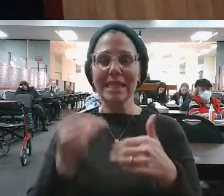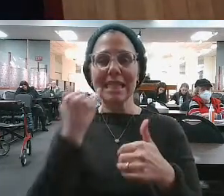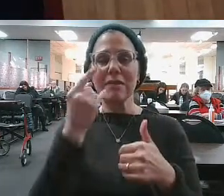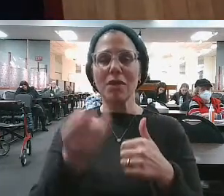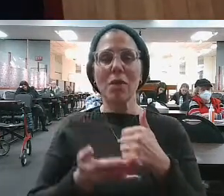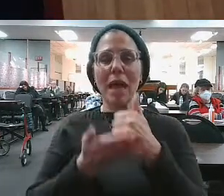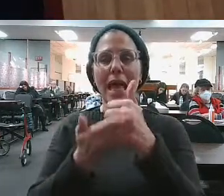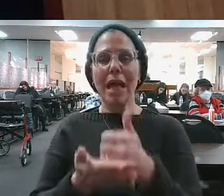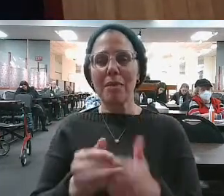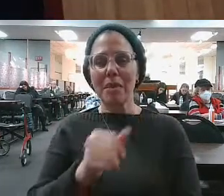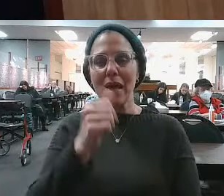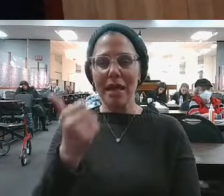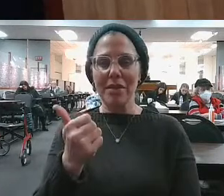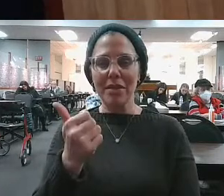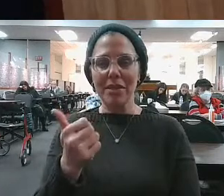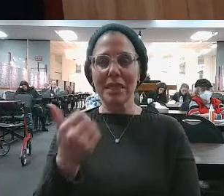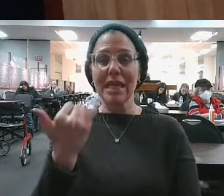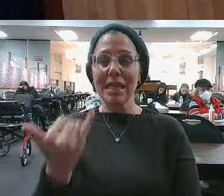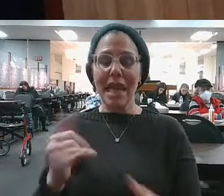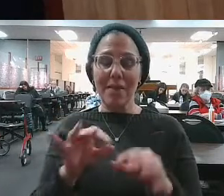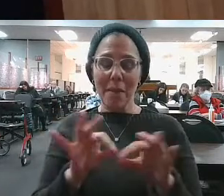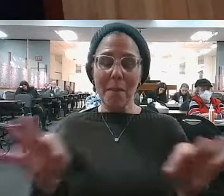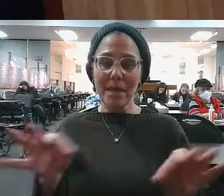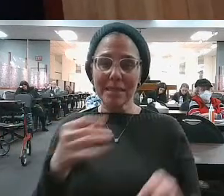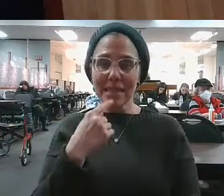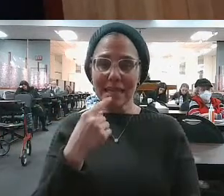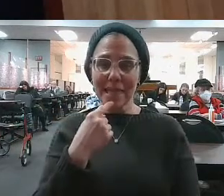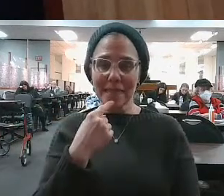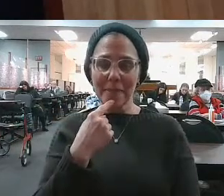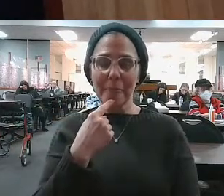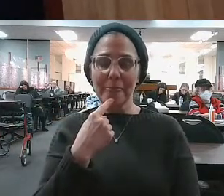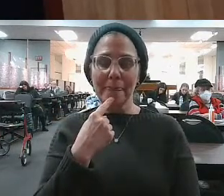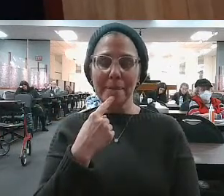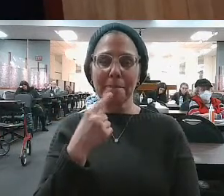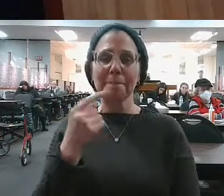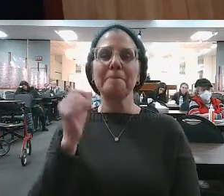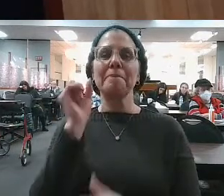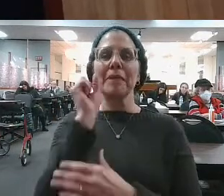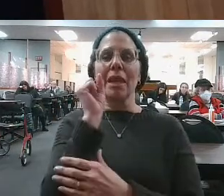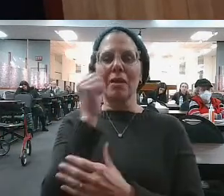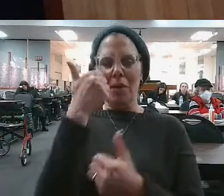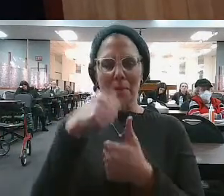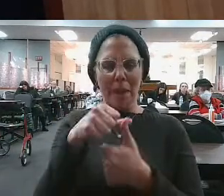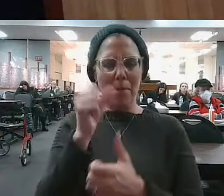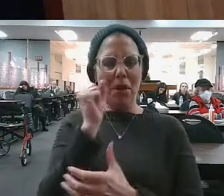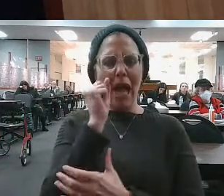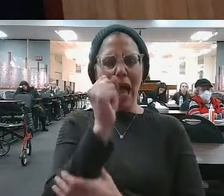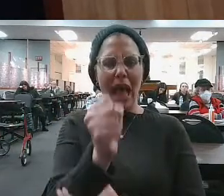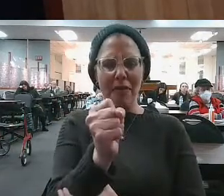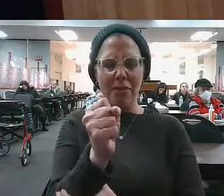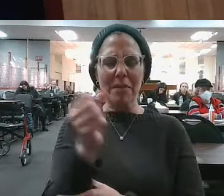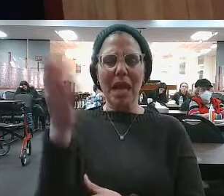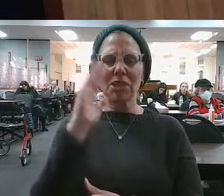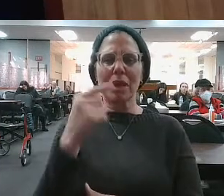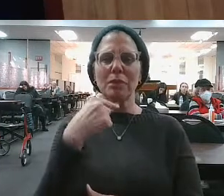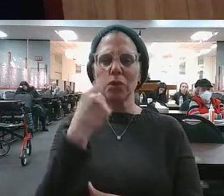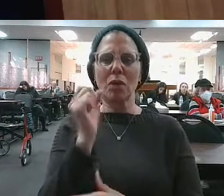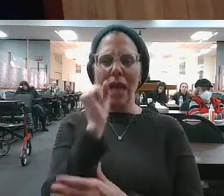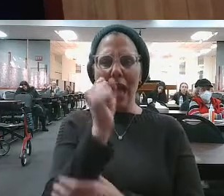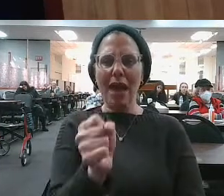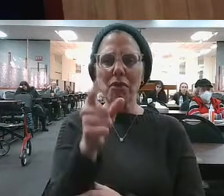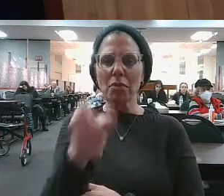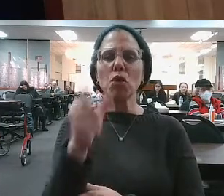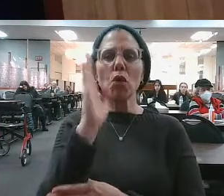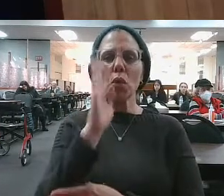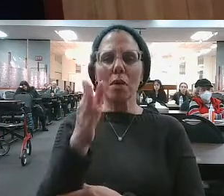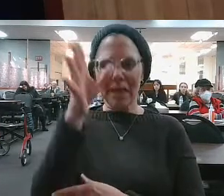Avinu, that the Pesach says, Hashem tells Avram Avinu, I think I mentioned this a couple of weeks ago, that Avram is going to be an Av Hamon Goyim, a father of a